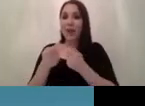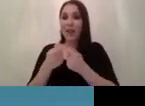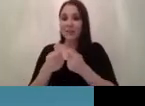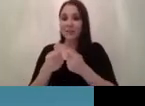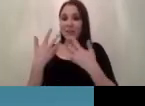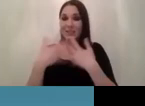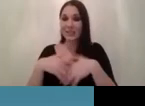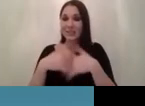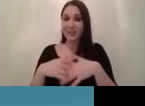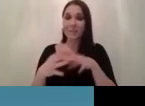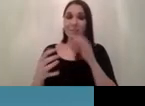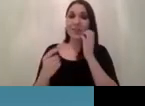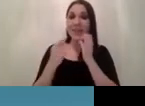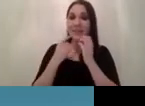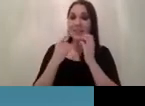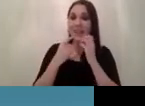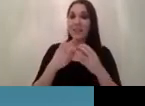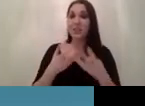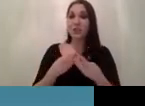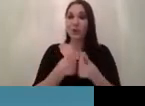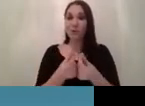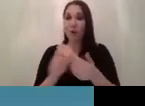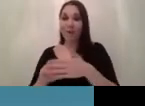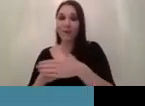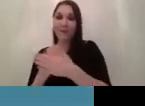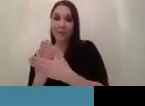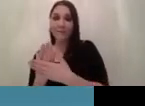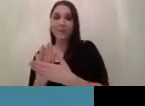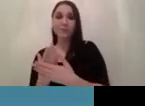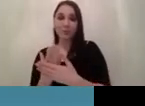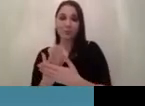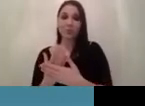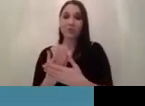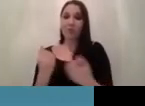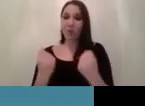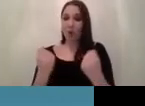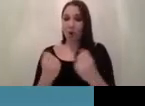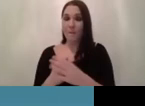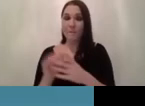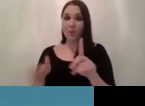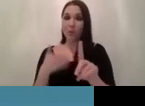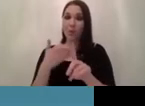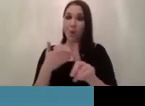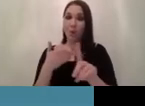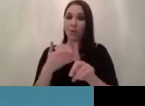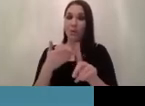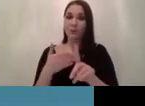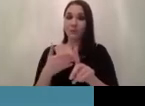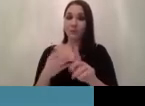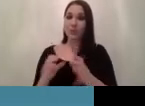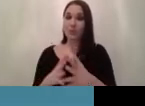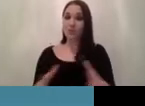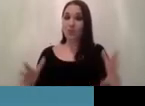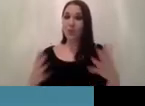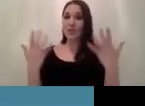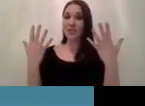and which can make it easier for software developers to develop applications and functions for the car the goal is to grow into 10 000 people over the